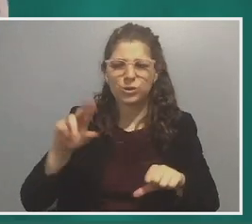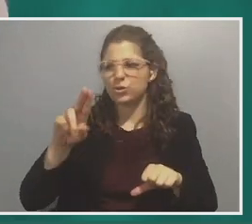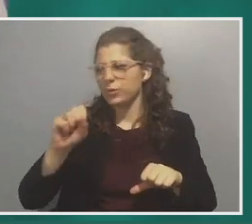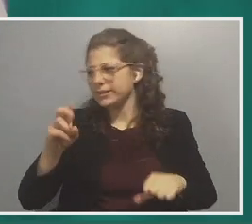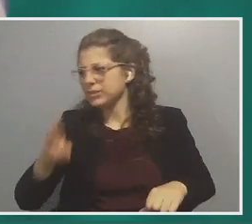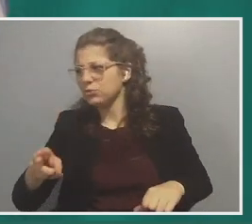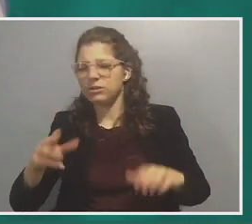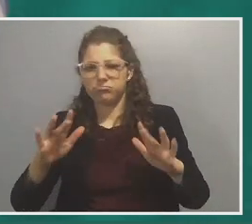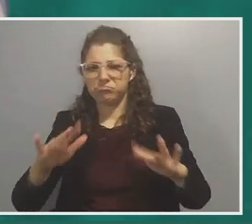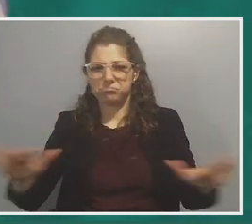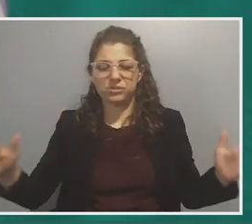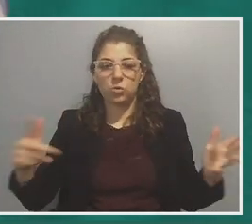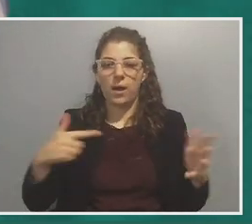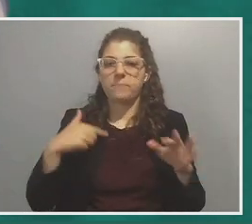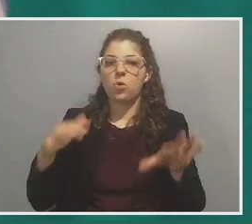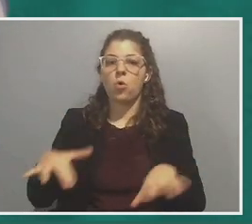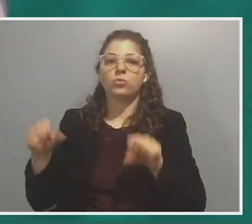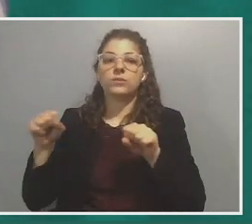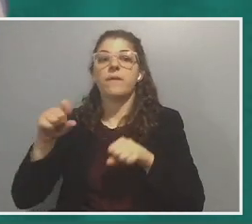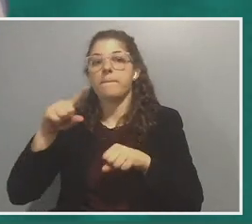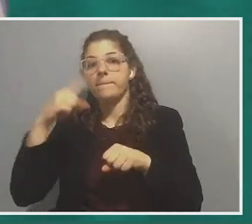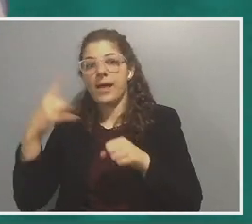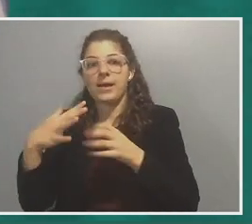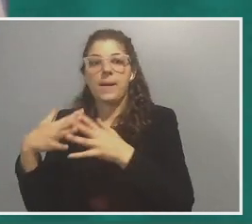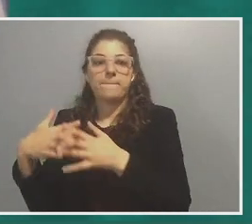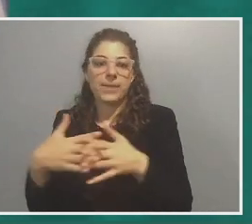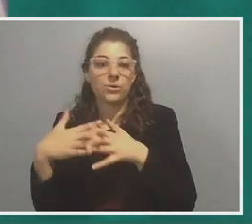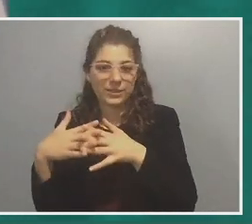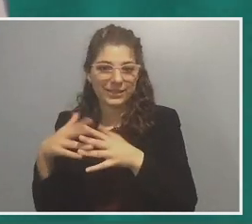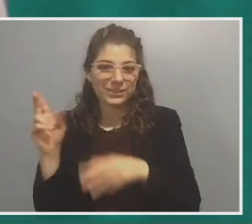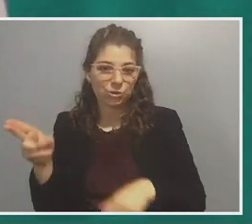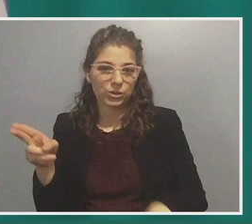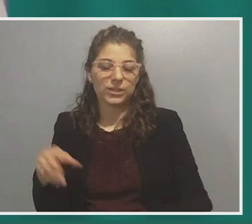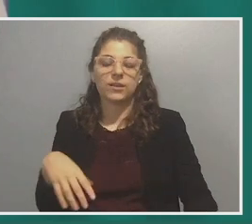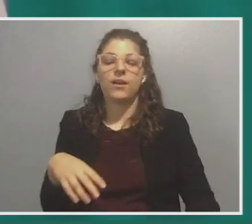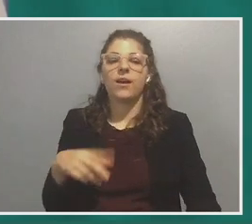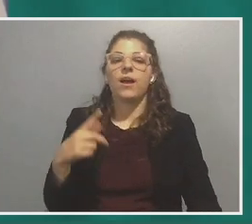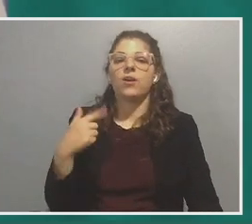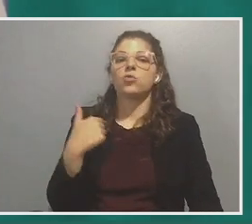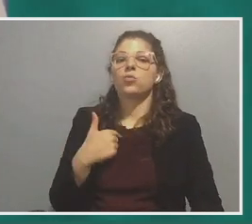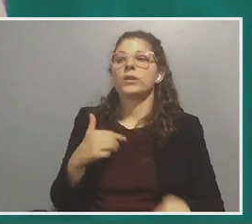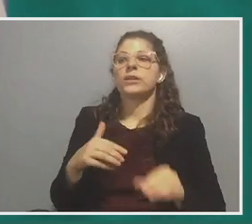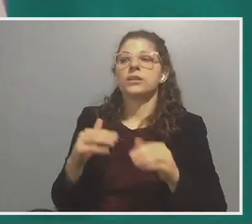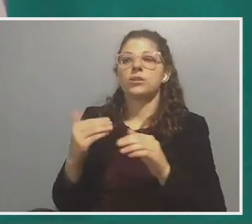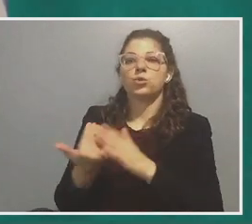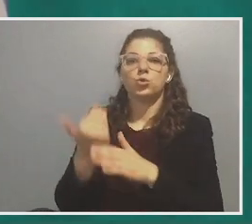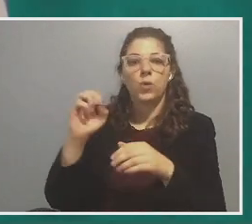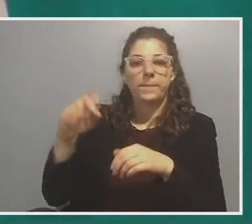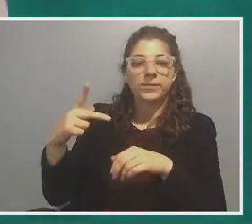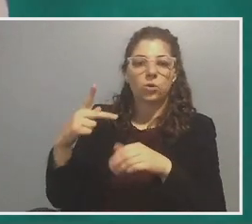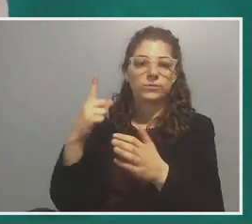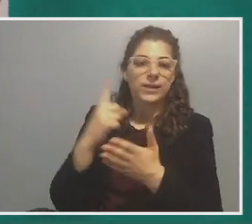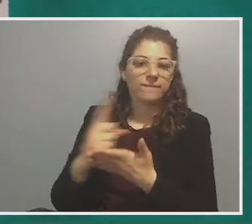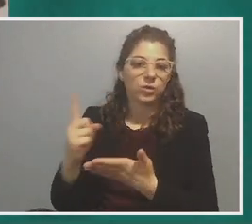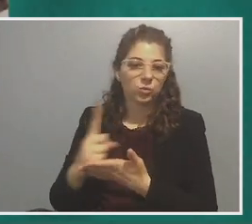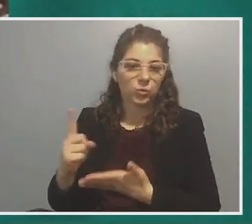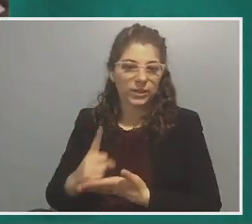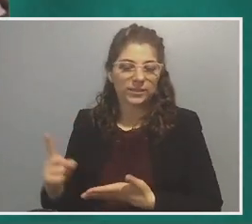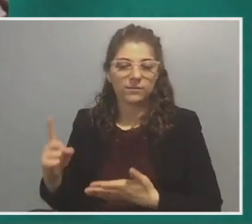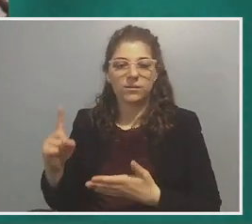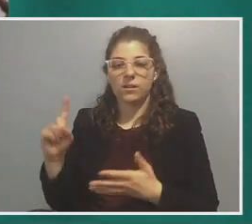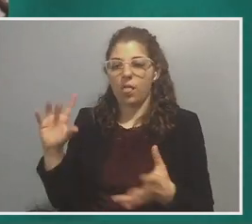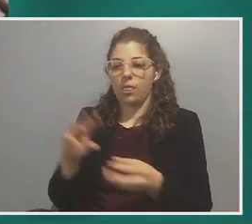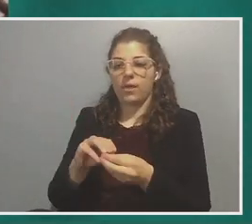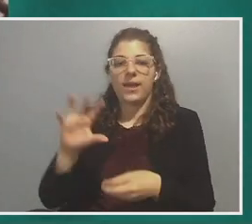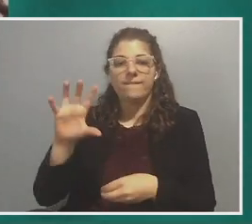Uh, and so I'm the host of black American history. Um, and we drop a new episode every week. Uh, we're doing, we're doing 50 episodes.